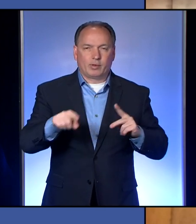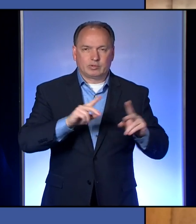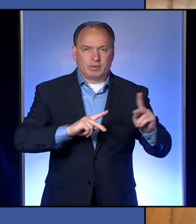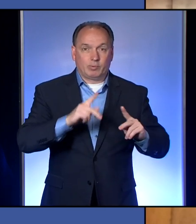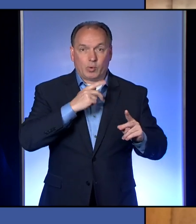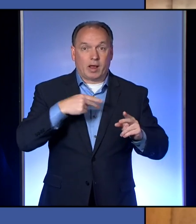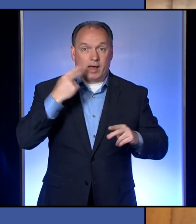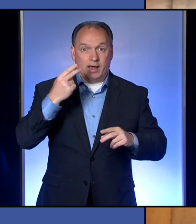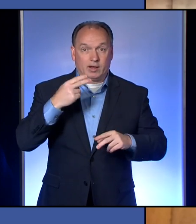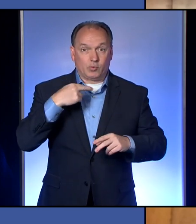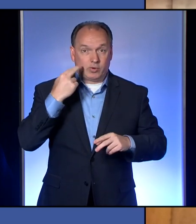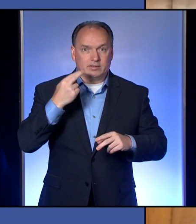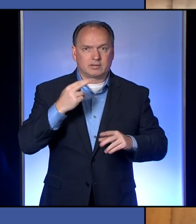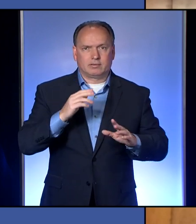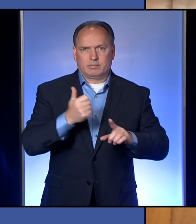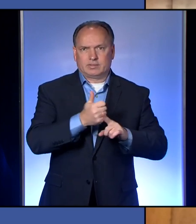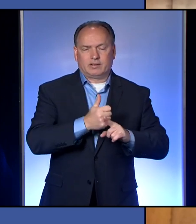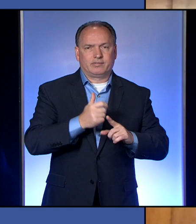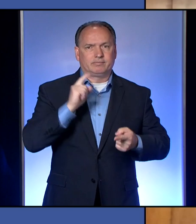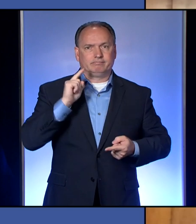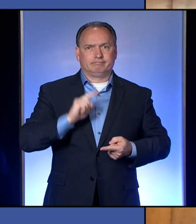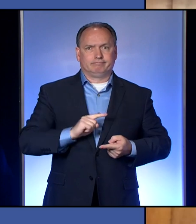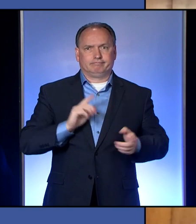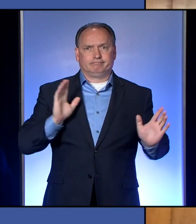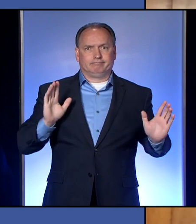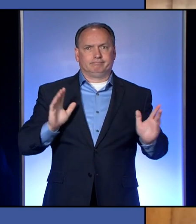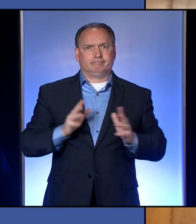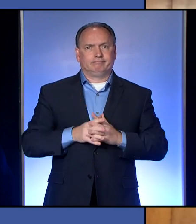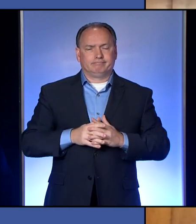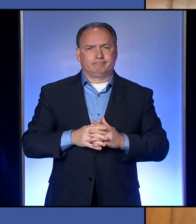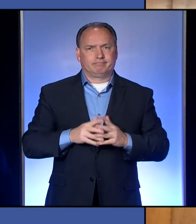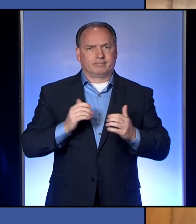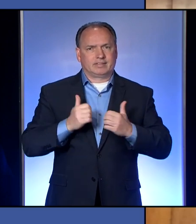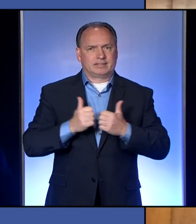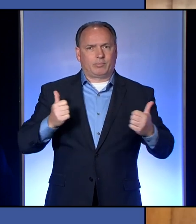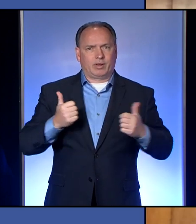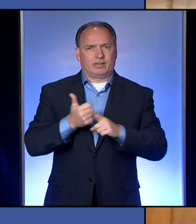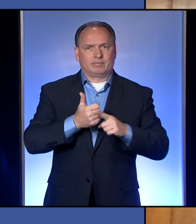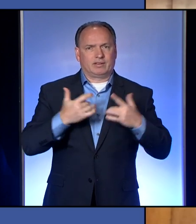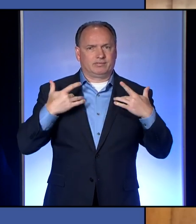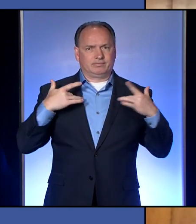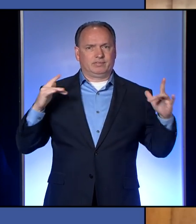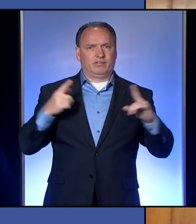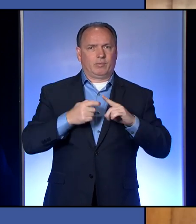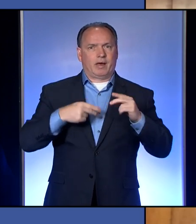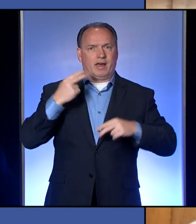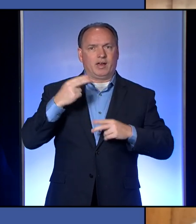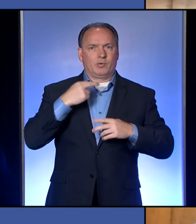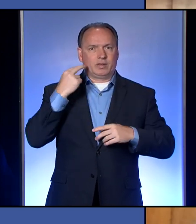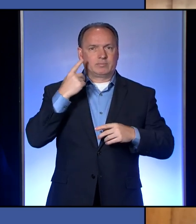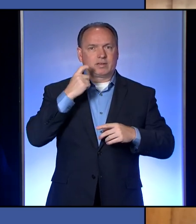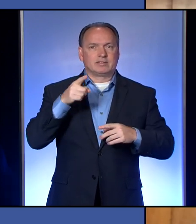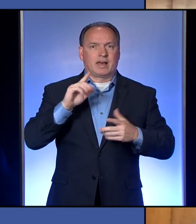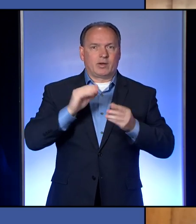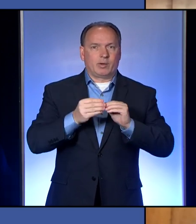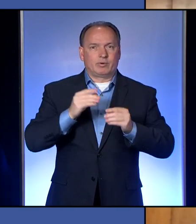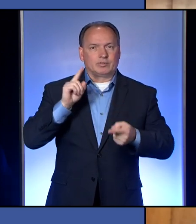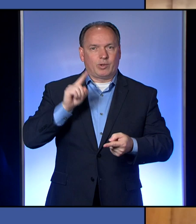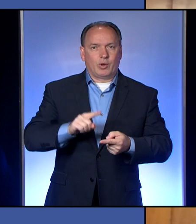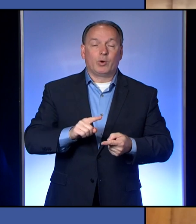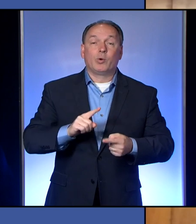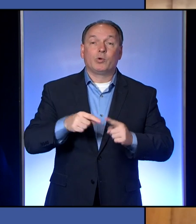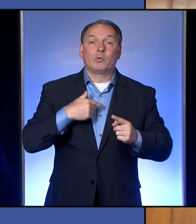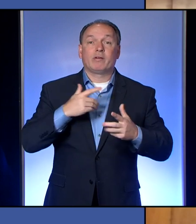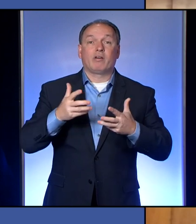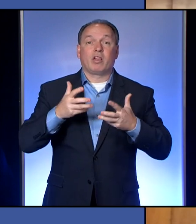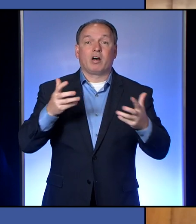who are at higher risk have actually, in a sense, segregated themselves from being at high risk because our numbers are low. When you